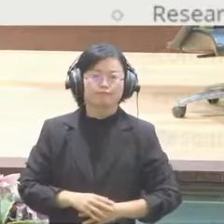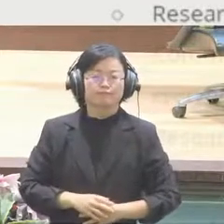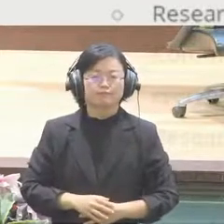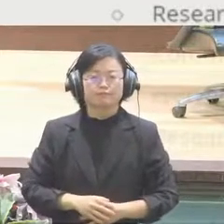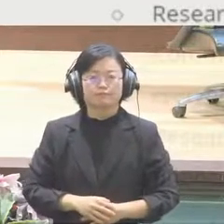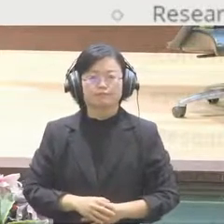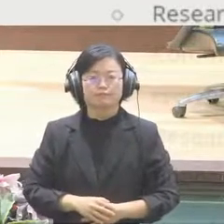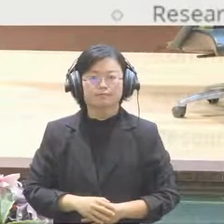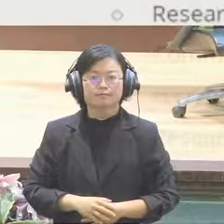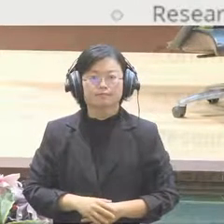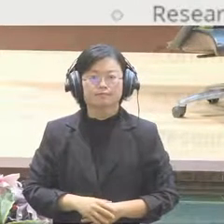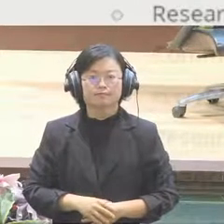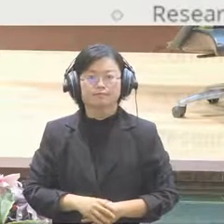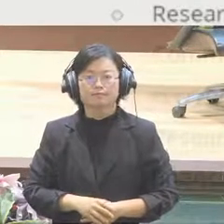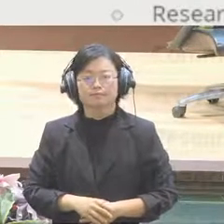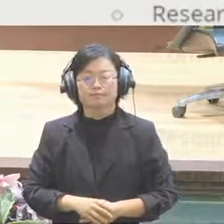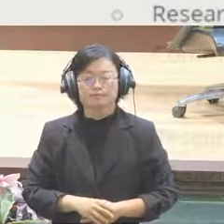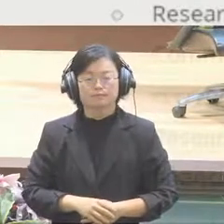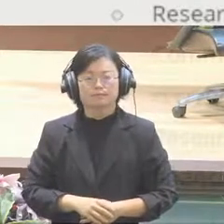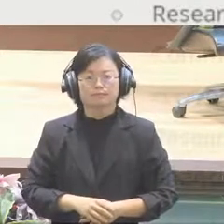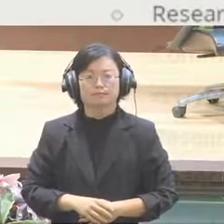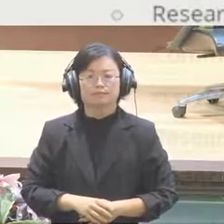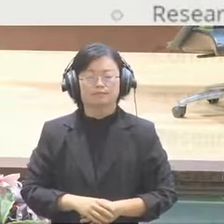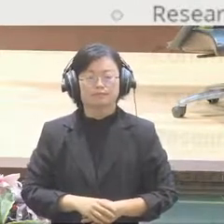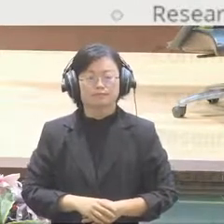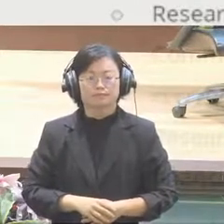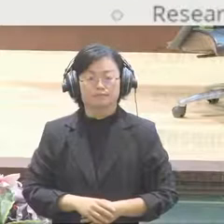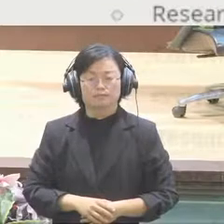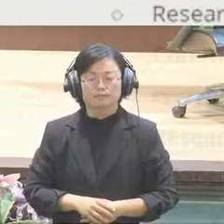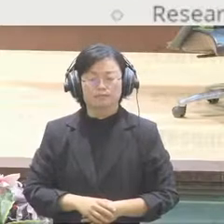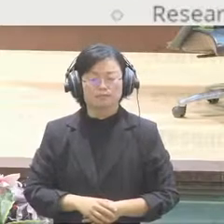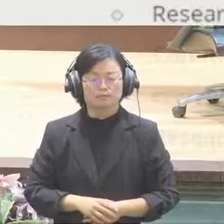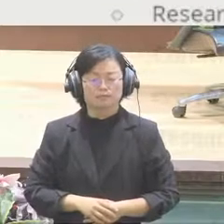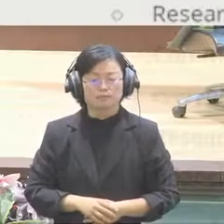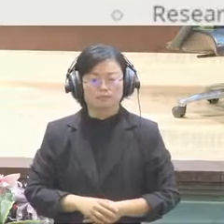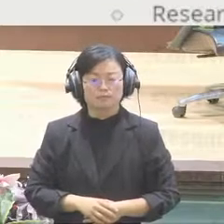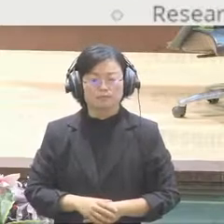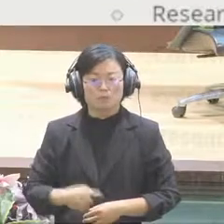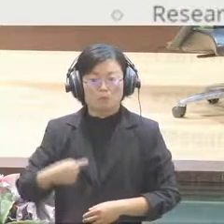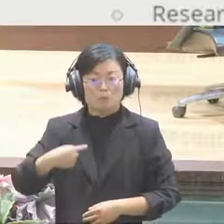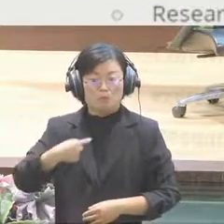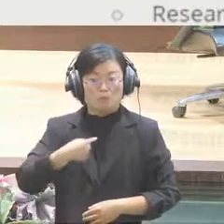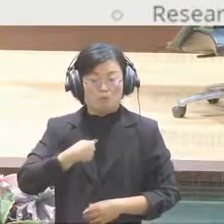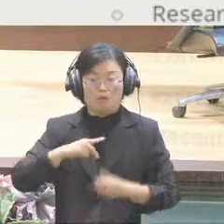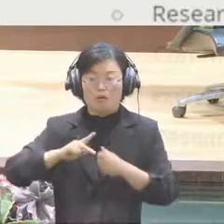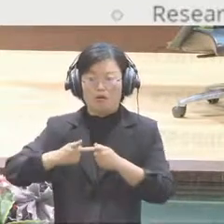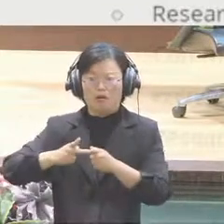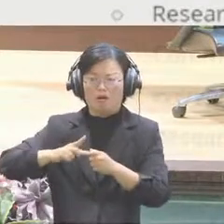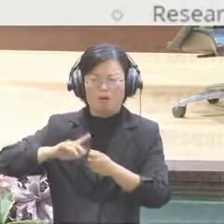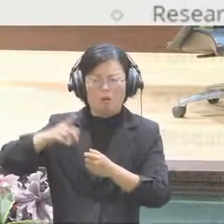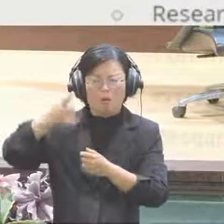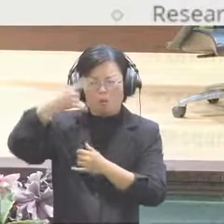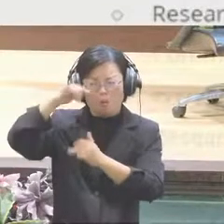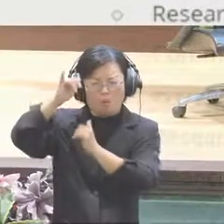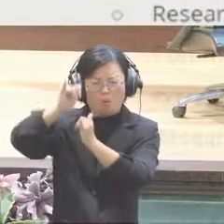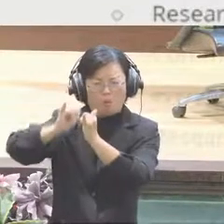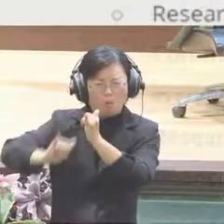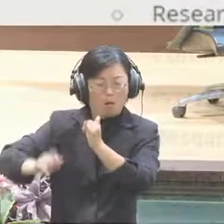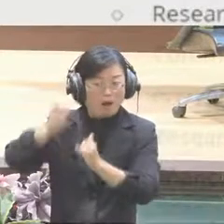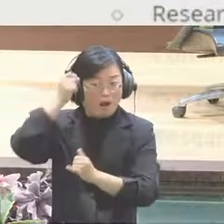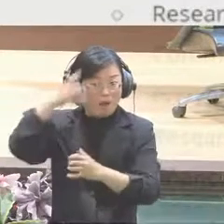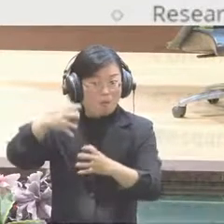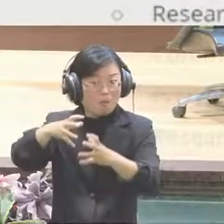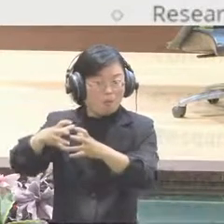different approach compared with some traditional think tanks in Hong Kong. We call ourselves think tanks because we do policy